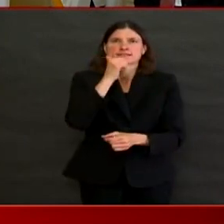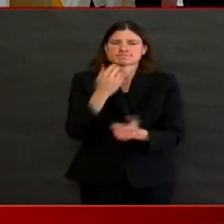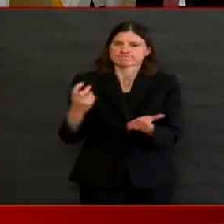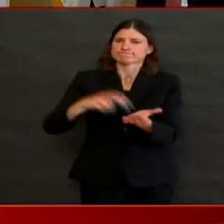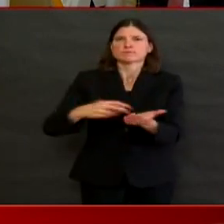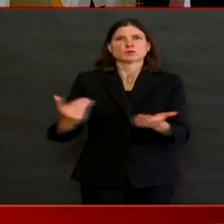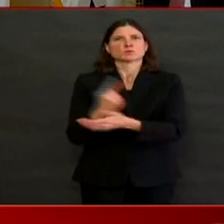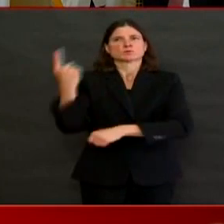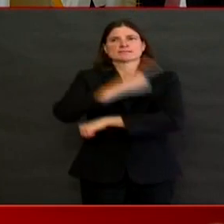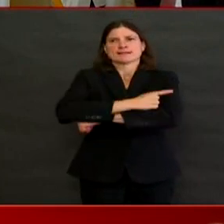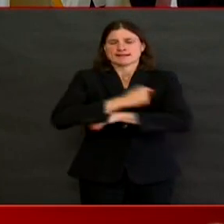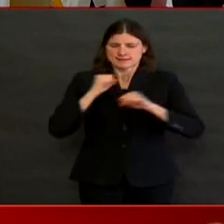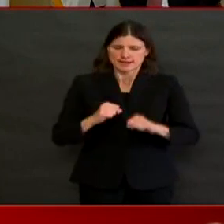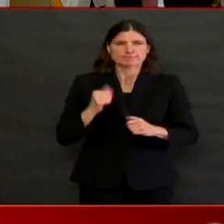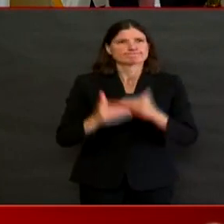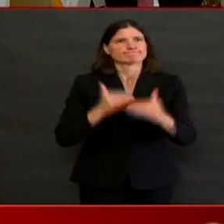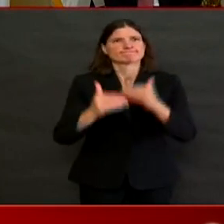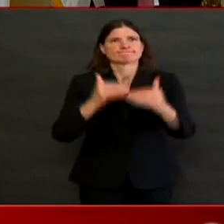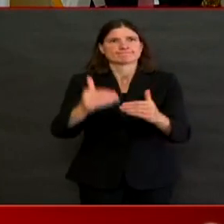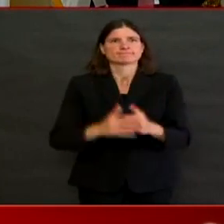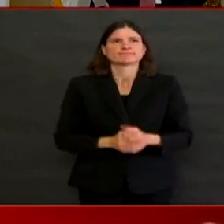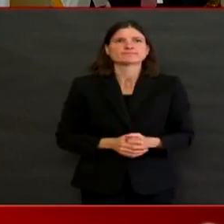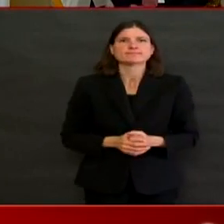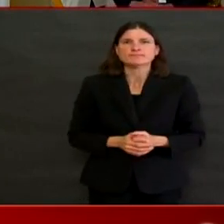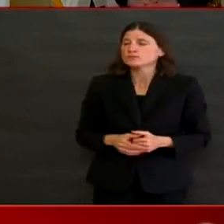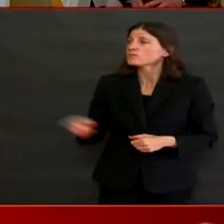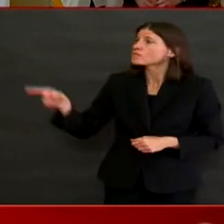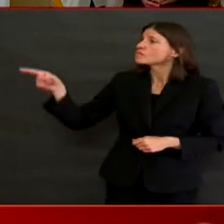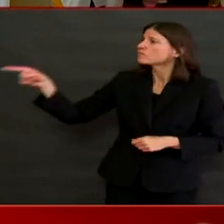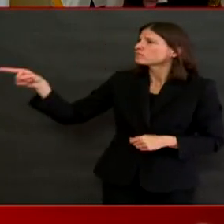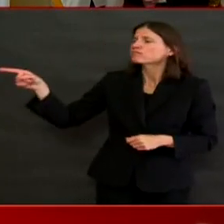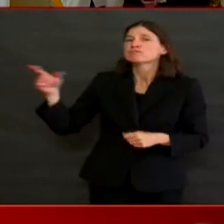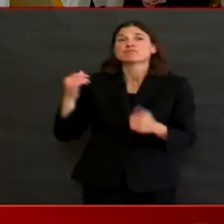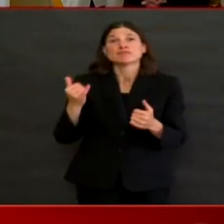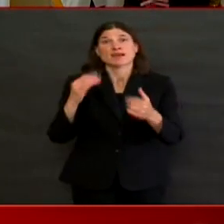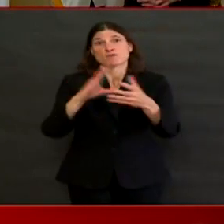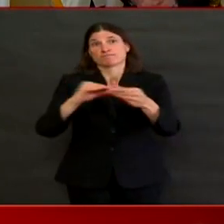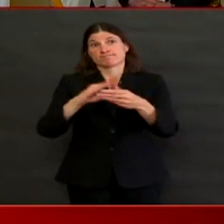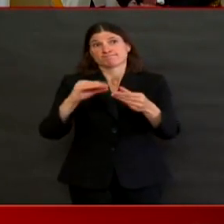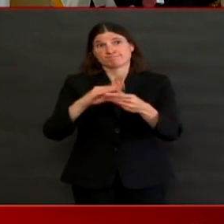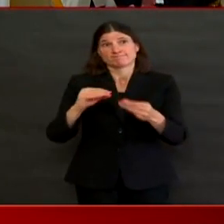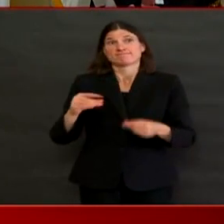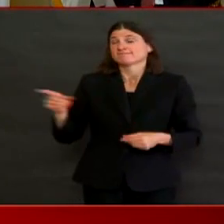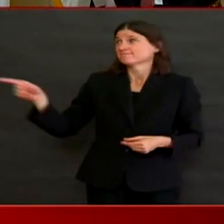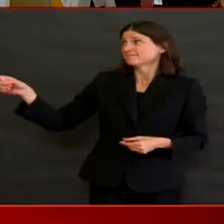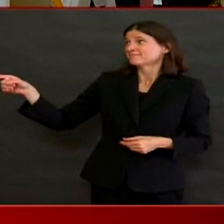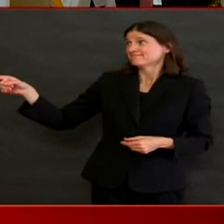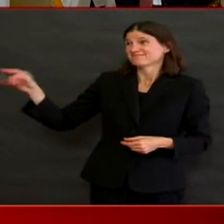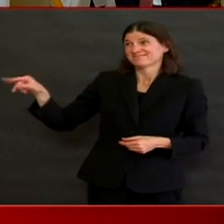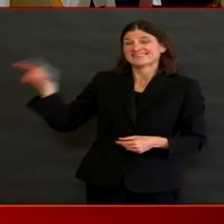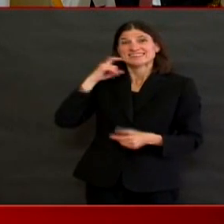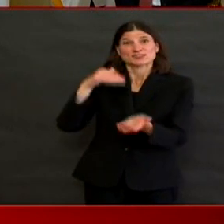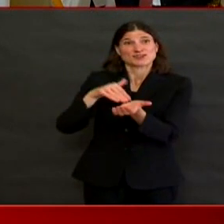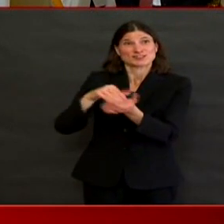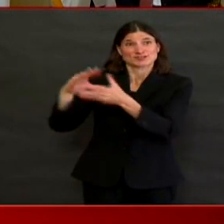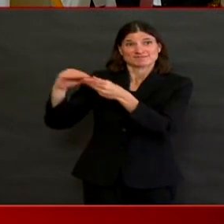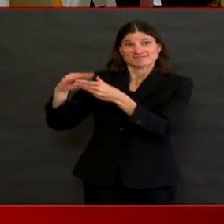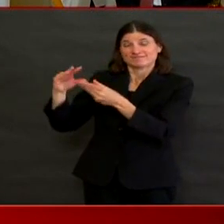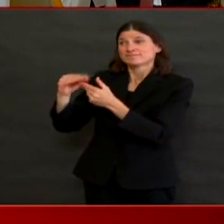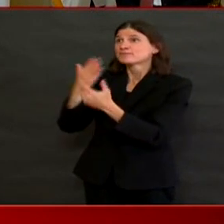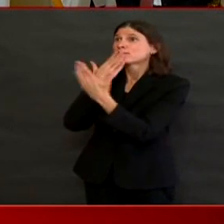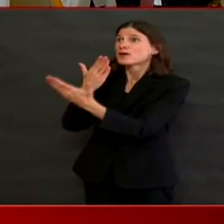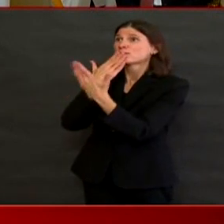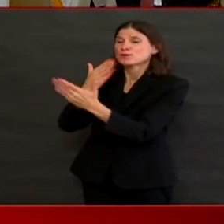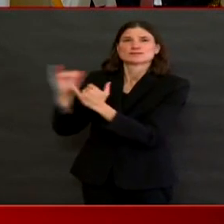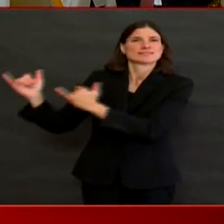Thank you. I agree with everything Nicole said, as I always do. You know, I love to go outside. I do, I continue to say this,